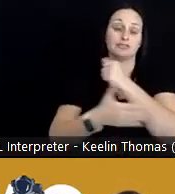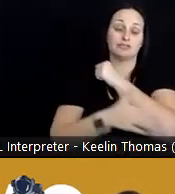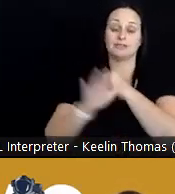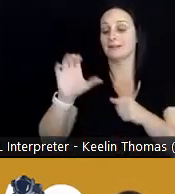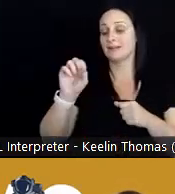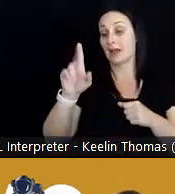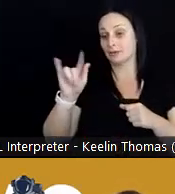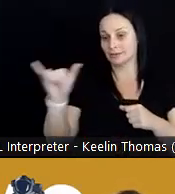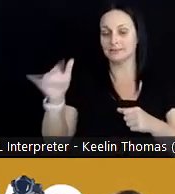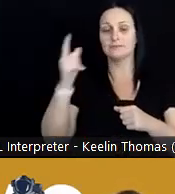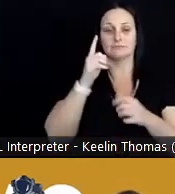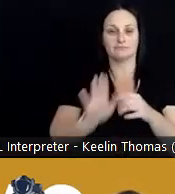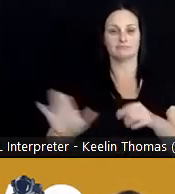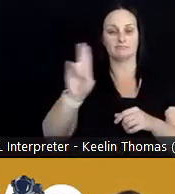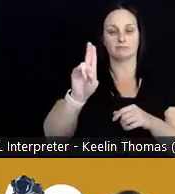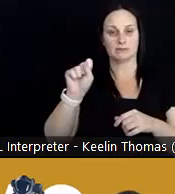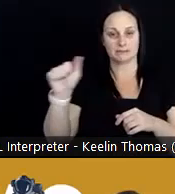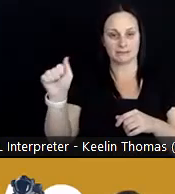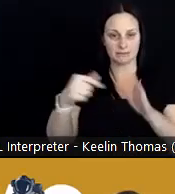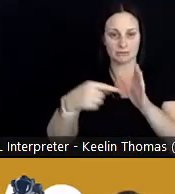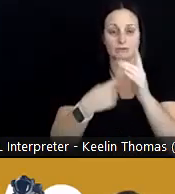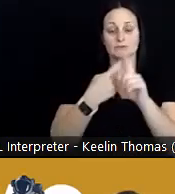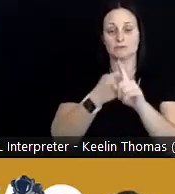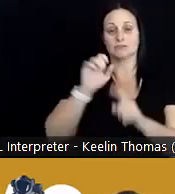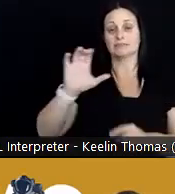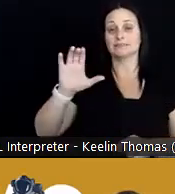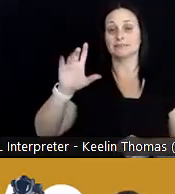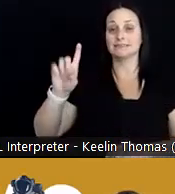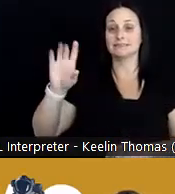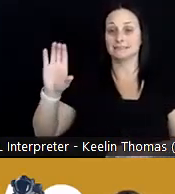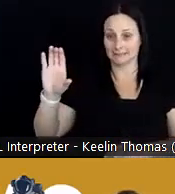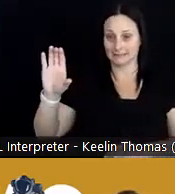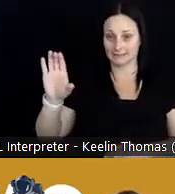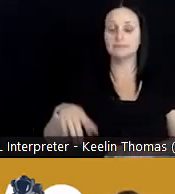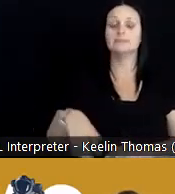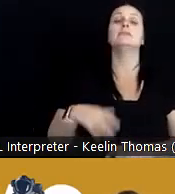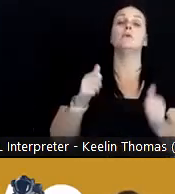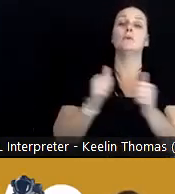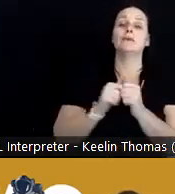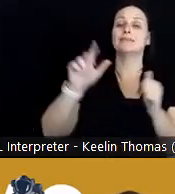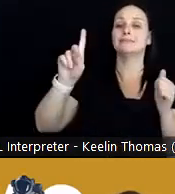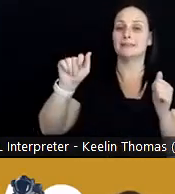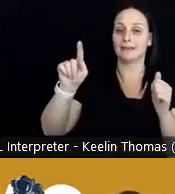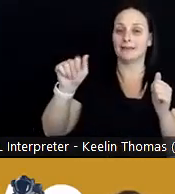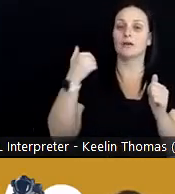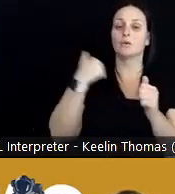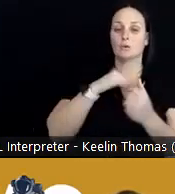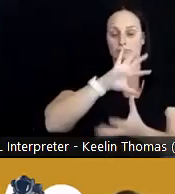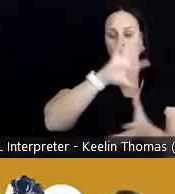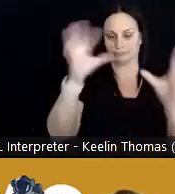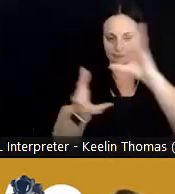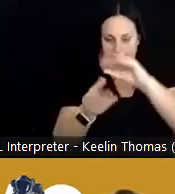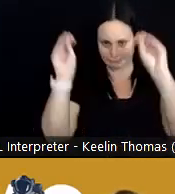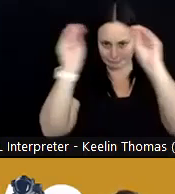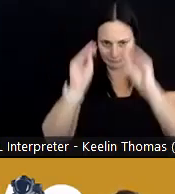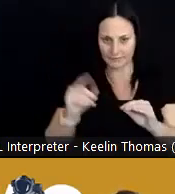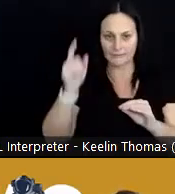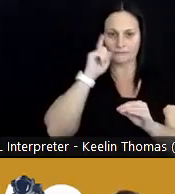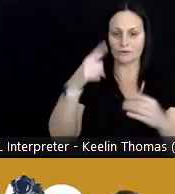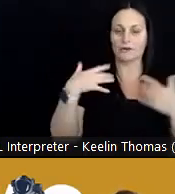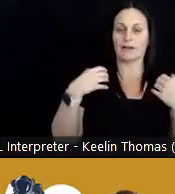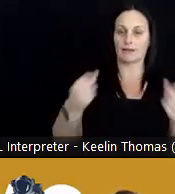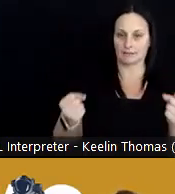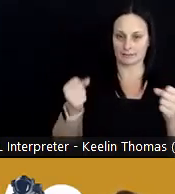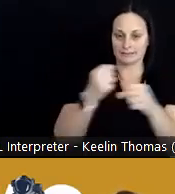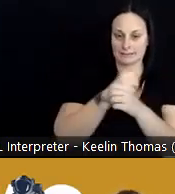States of America, as shown to us by the Centers for Disease Control, with data that we put together from our National Center for Health Statistics.